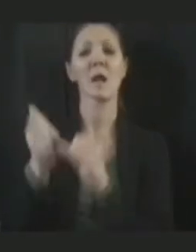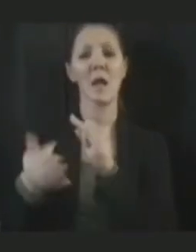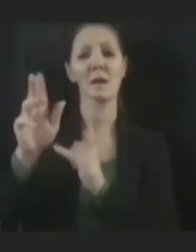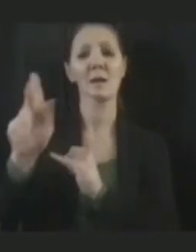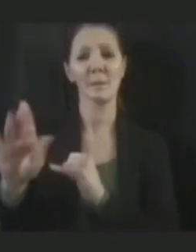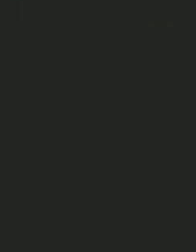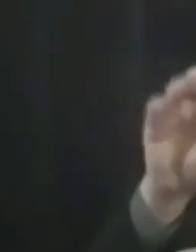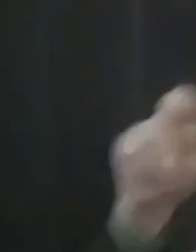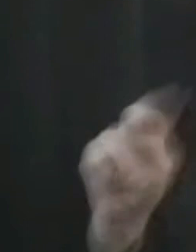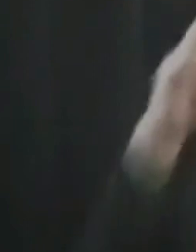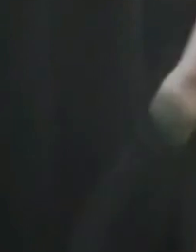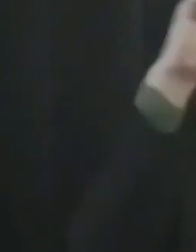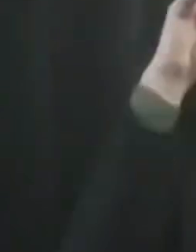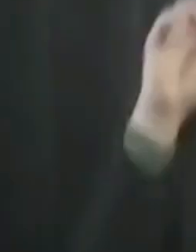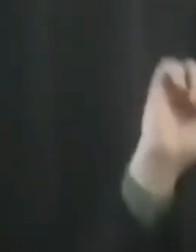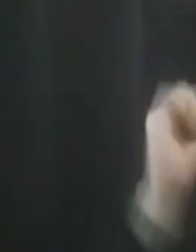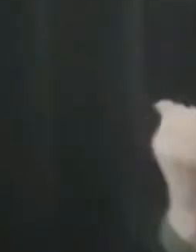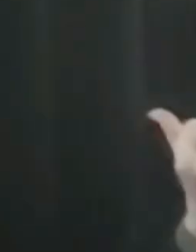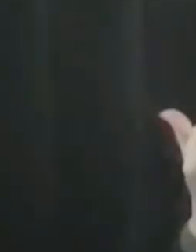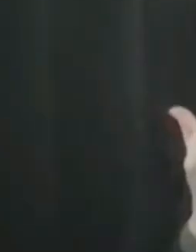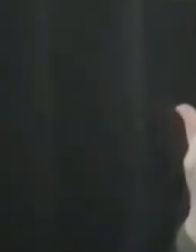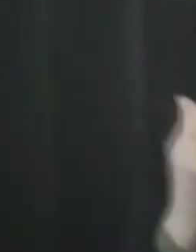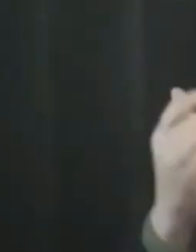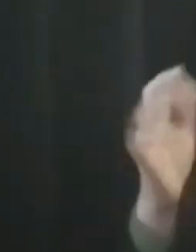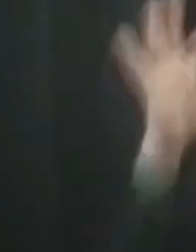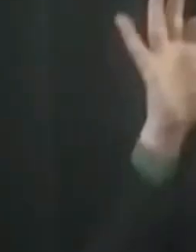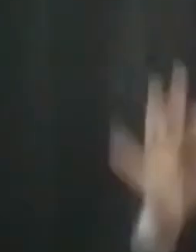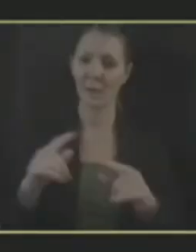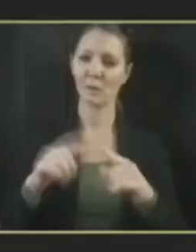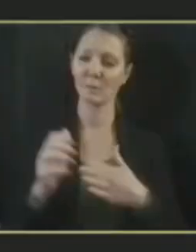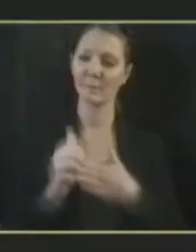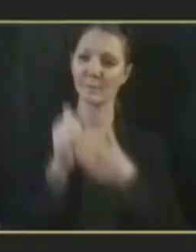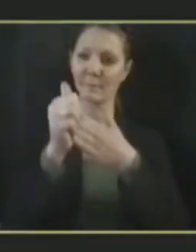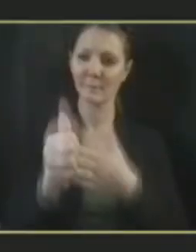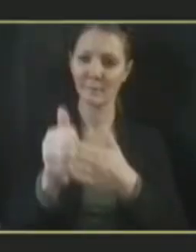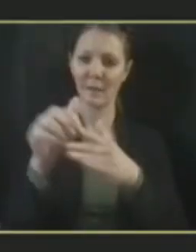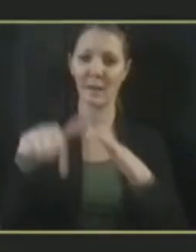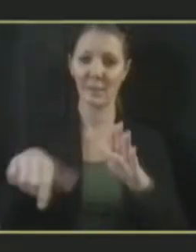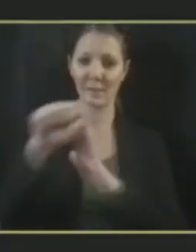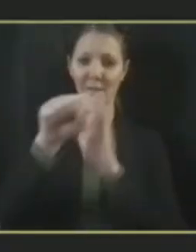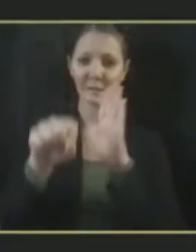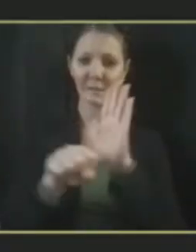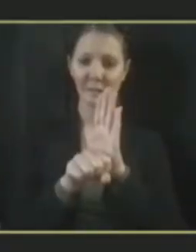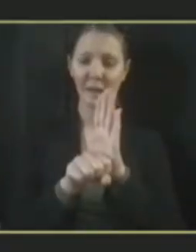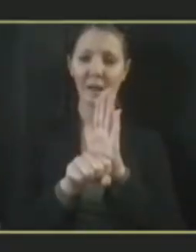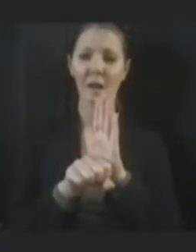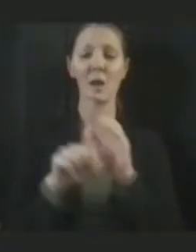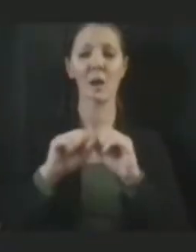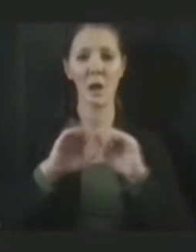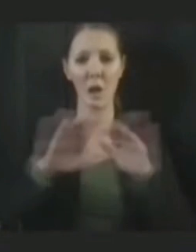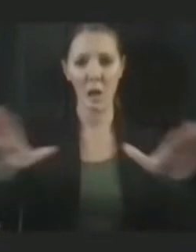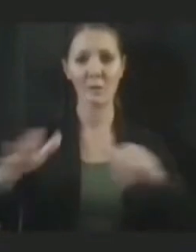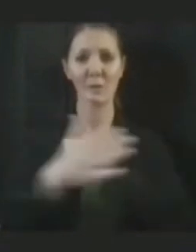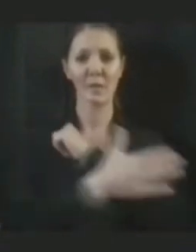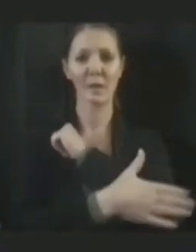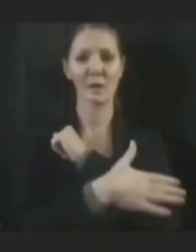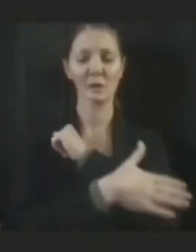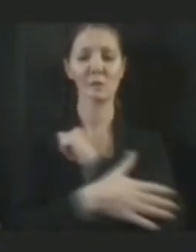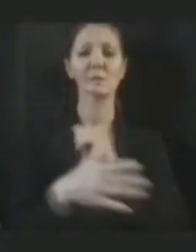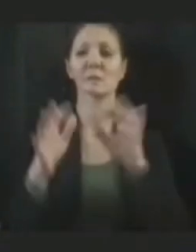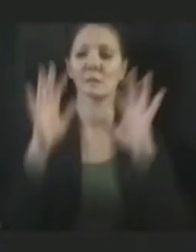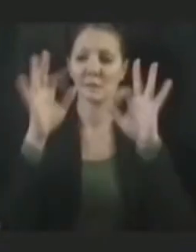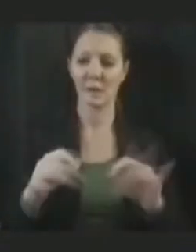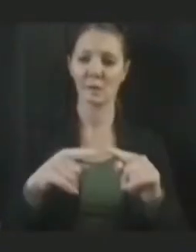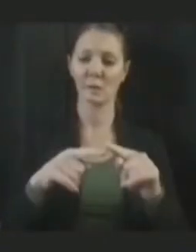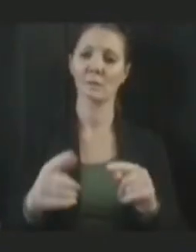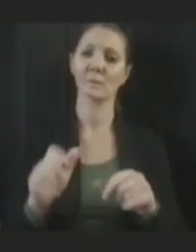took a leadership position not only here in the state but across the country by adopting a mandatory vaccination policy,